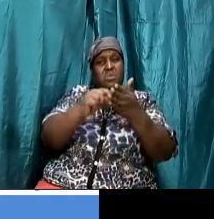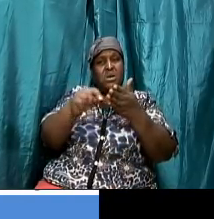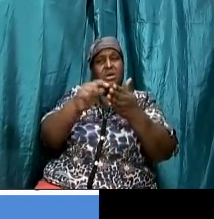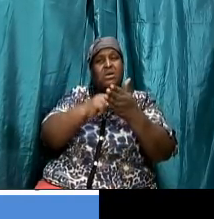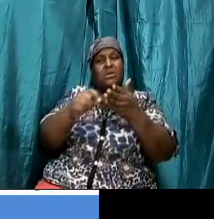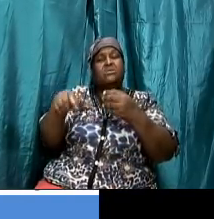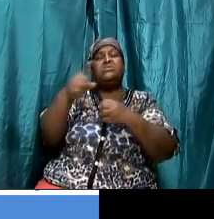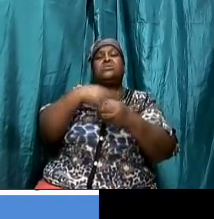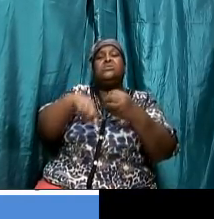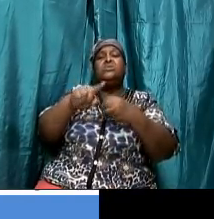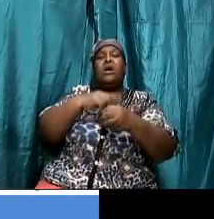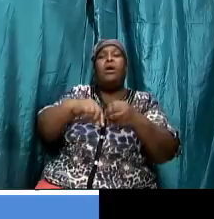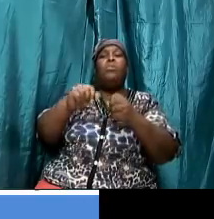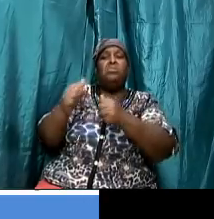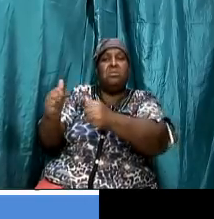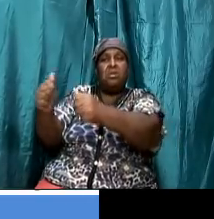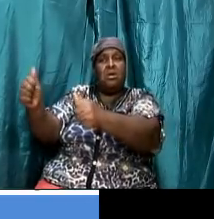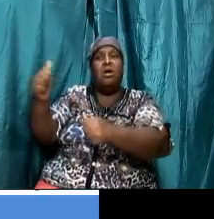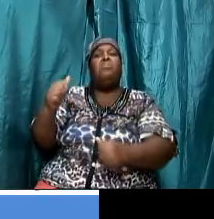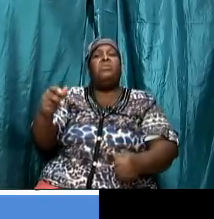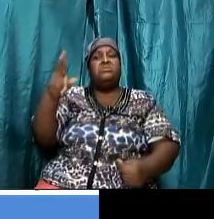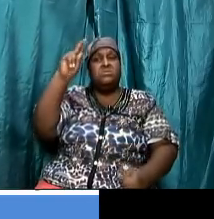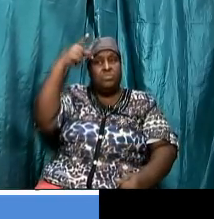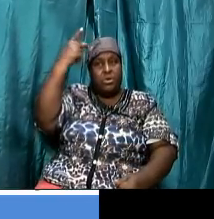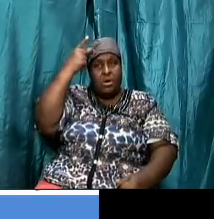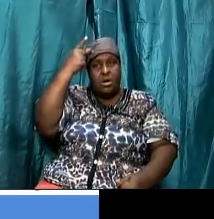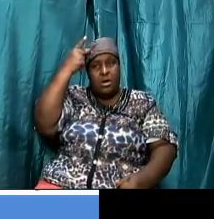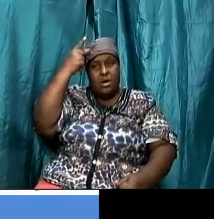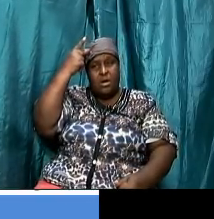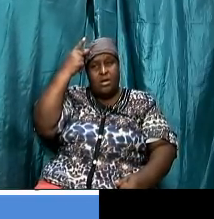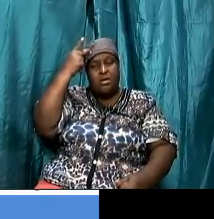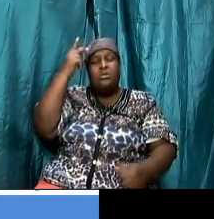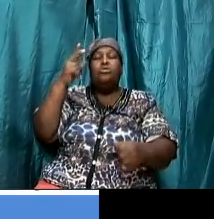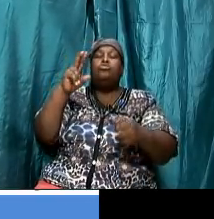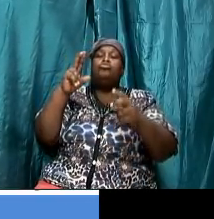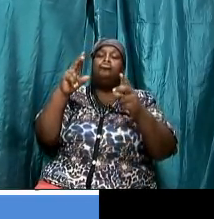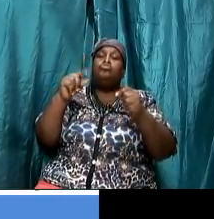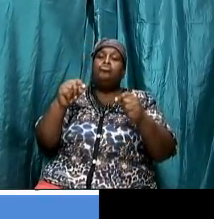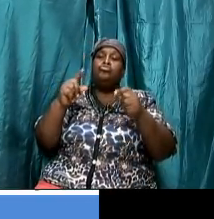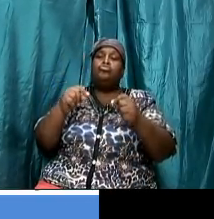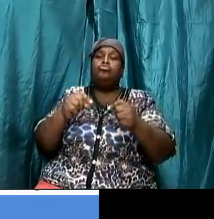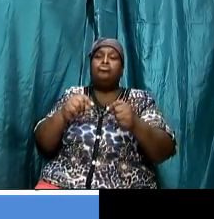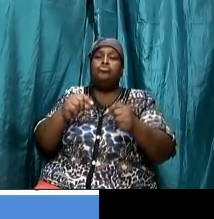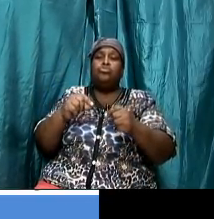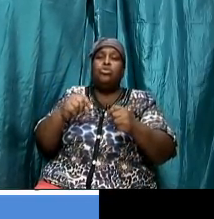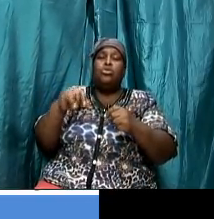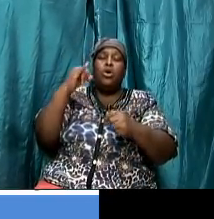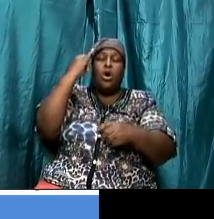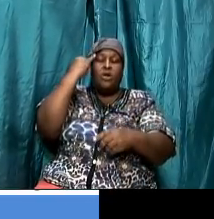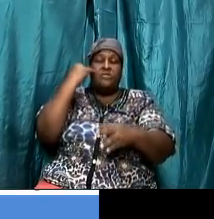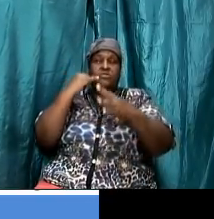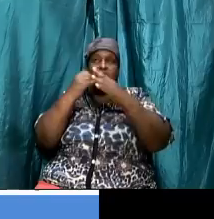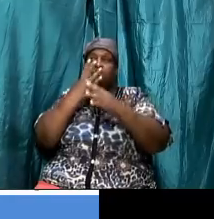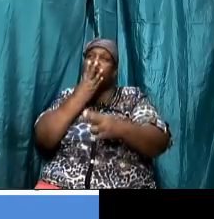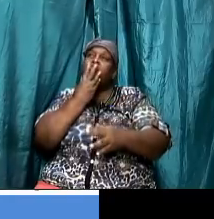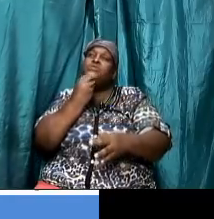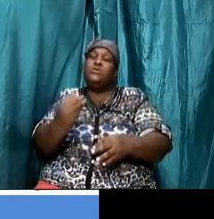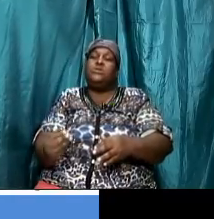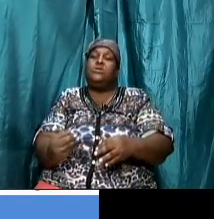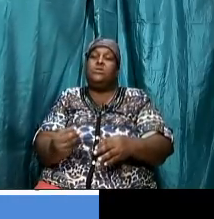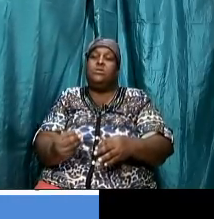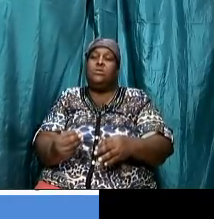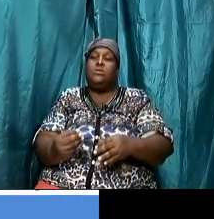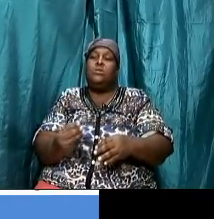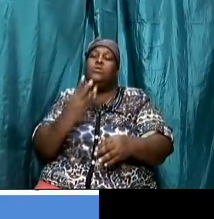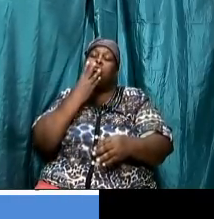but i think the apostle paul did a very good job in dealing especially with the judaizers of his days and because he had to deal with the